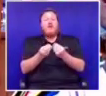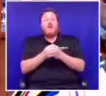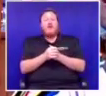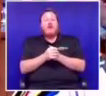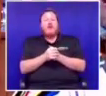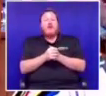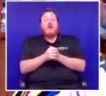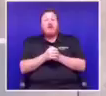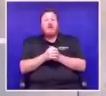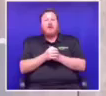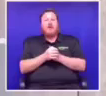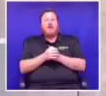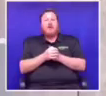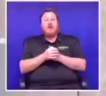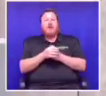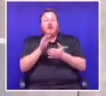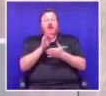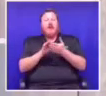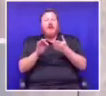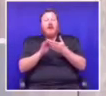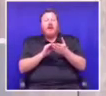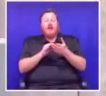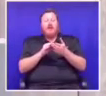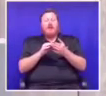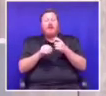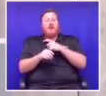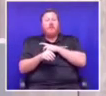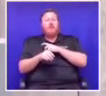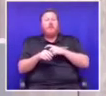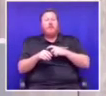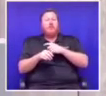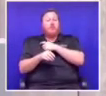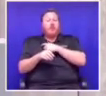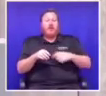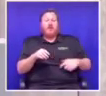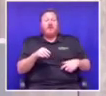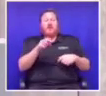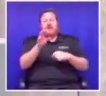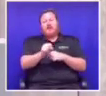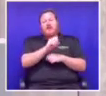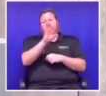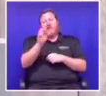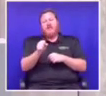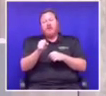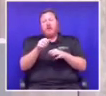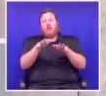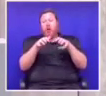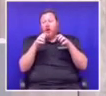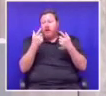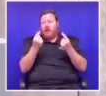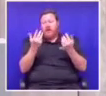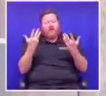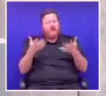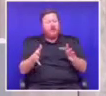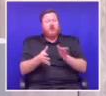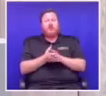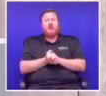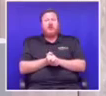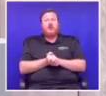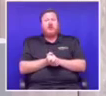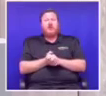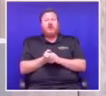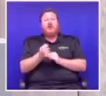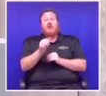having been elected the president of the republic by this parliament, to